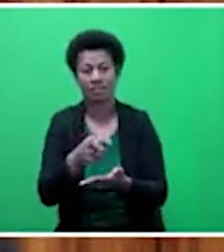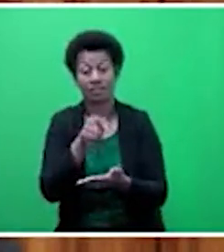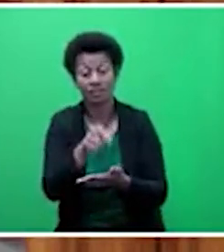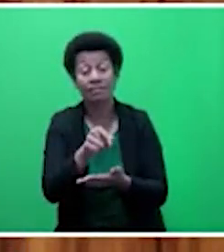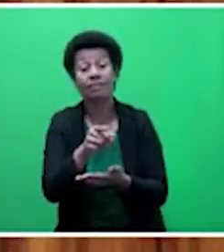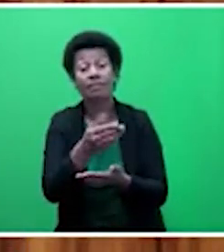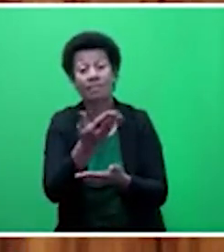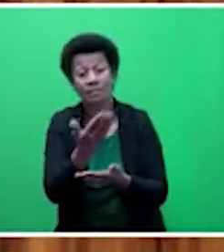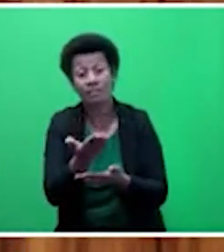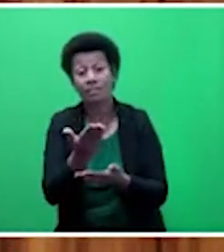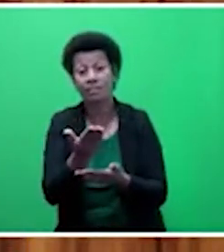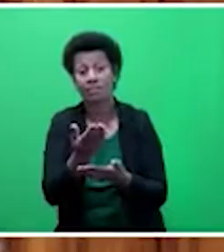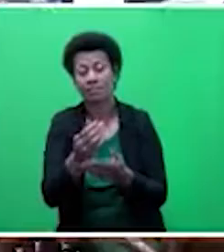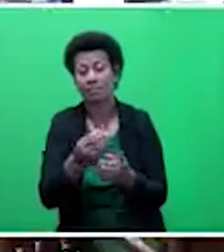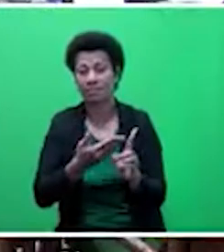to his...